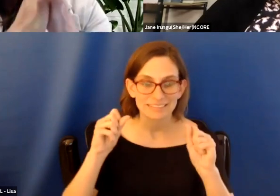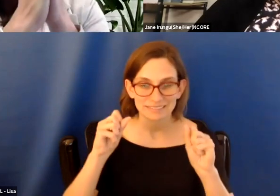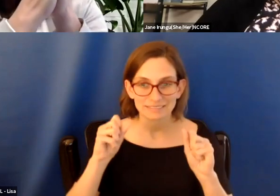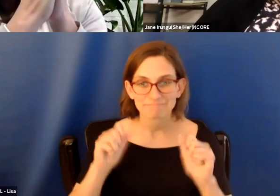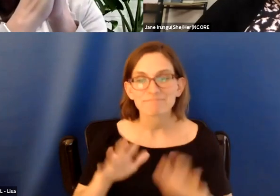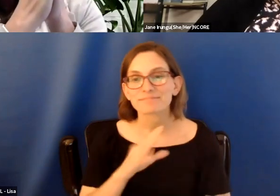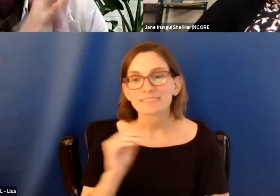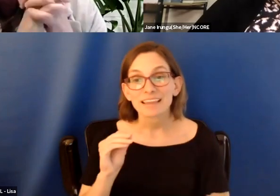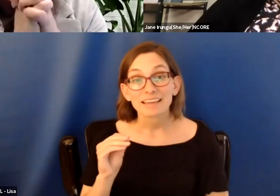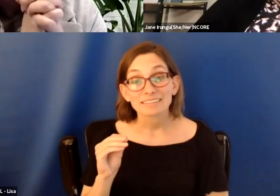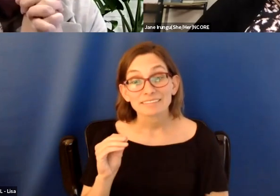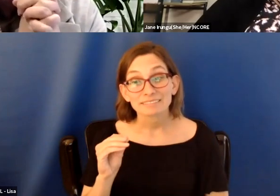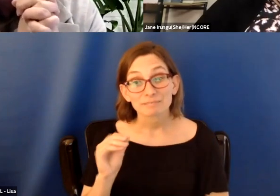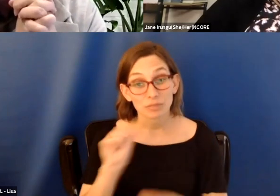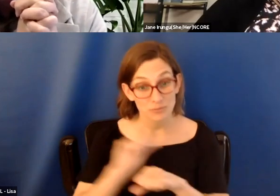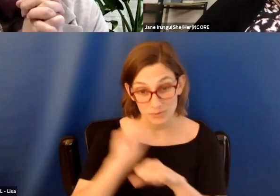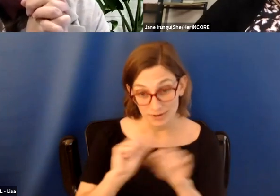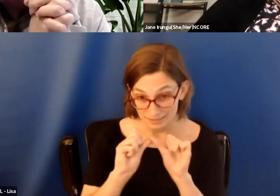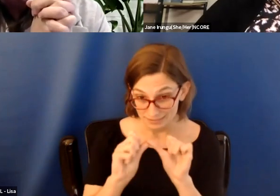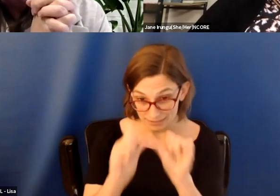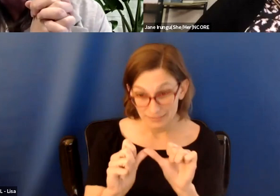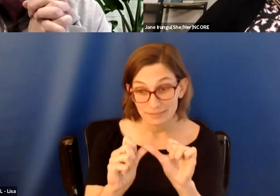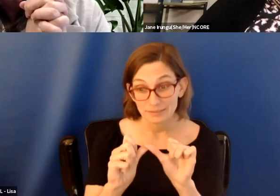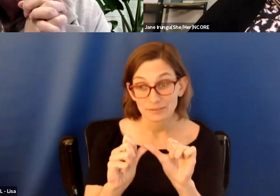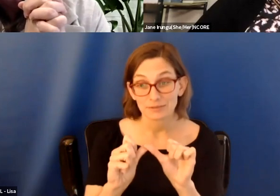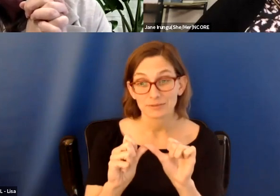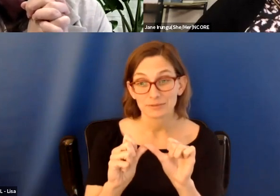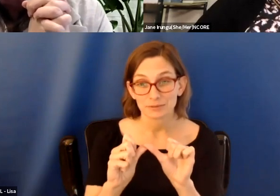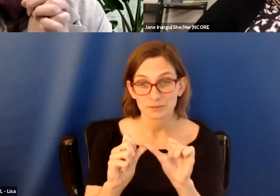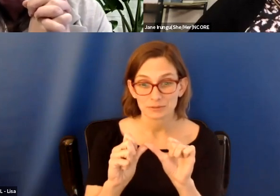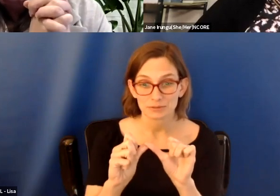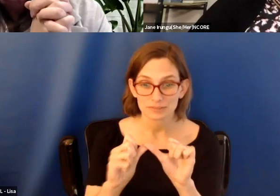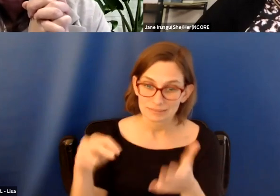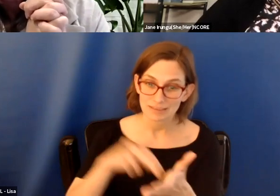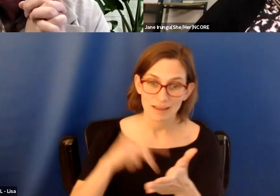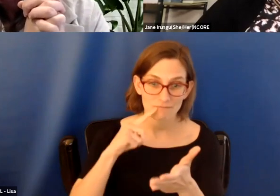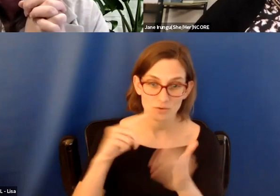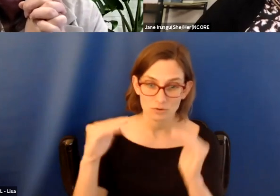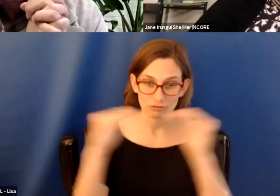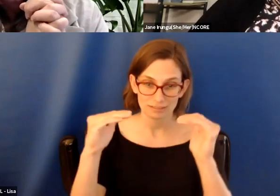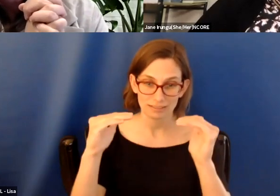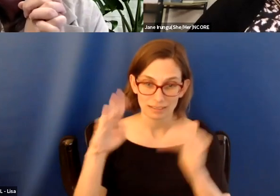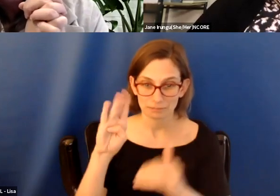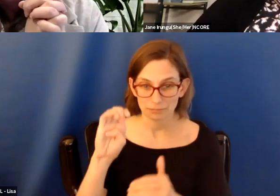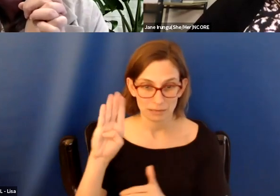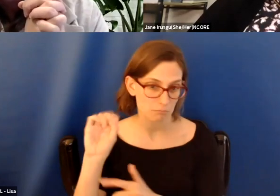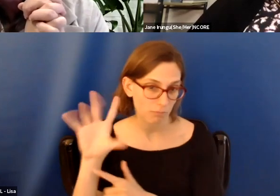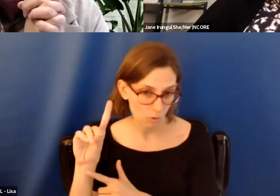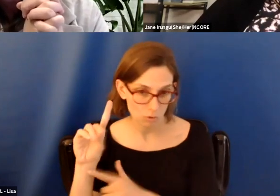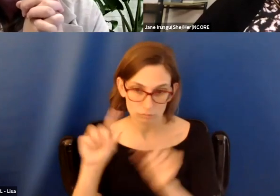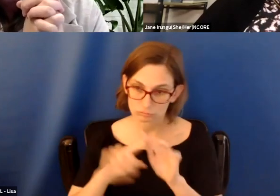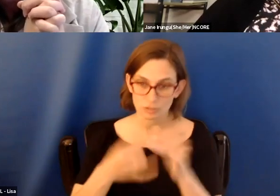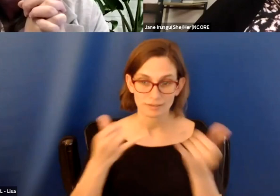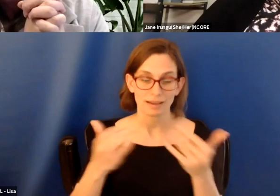And you know what? The war continues. Let us stand for justice. Let us be bold. We can stop now. From